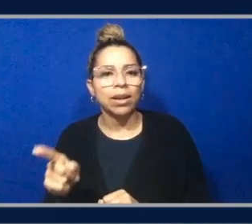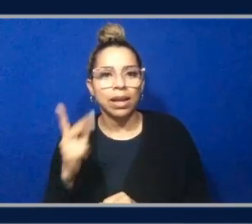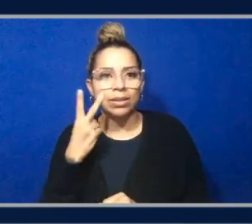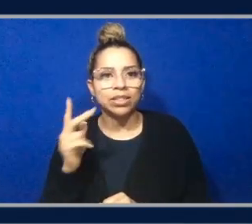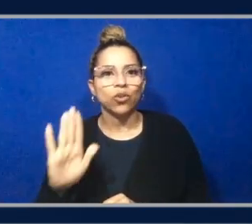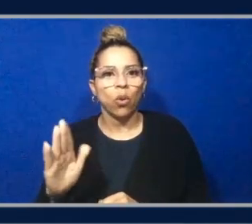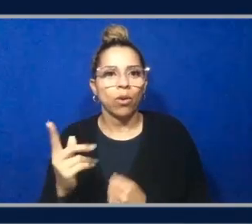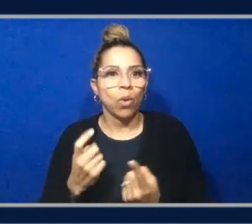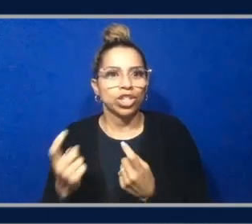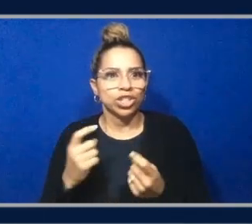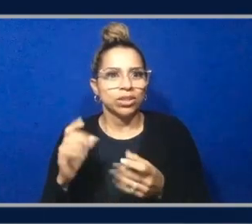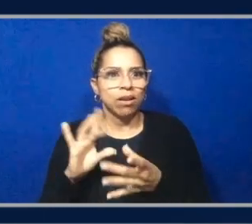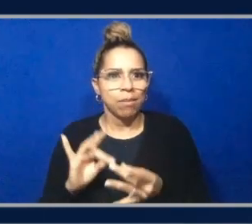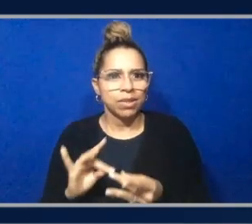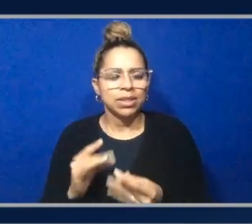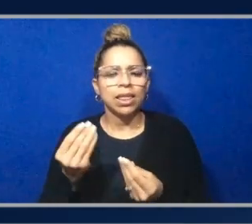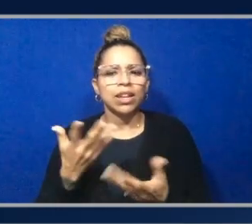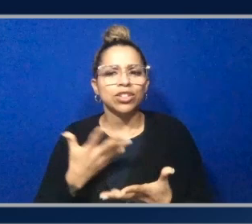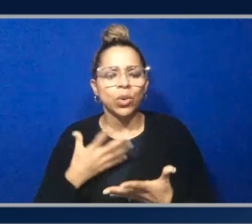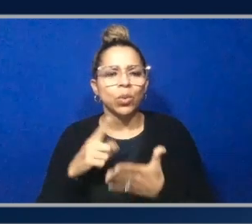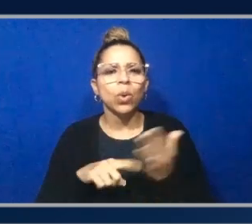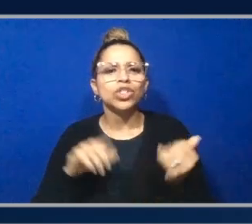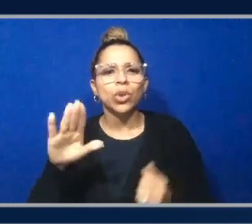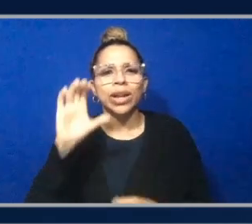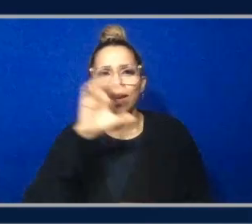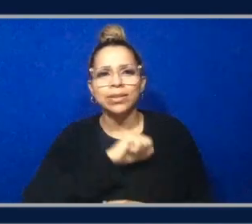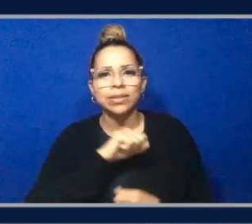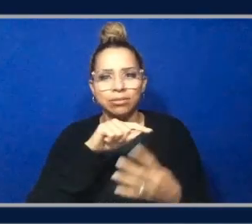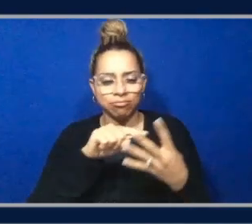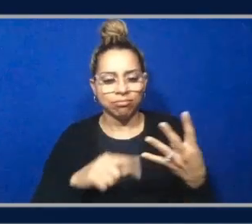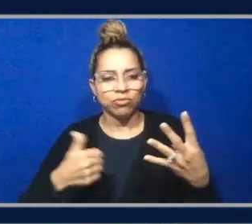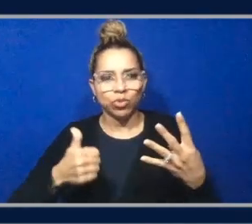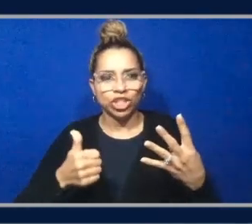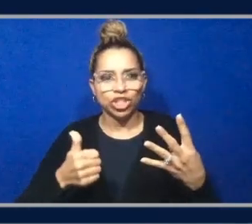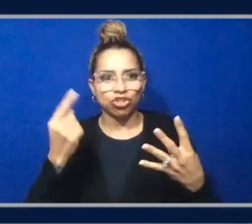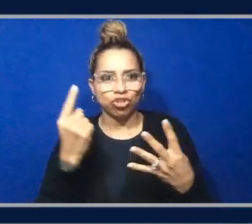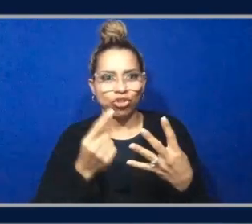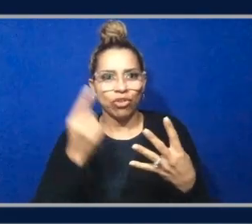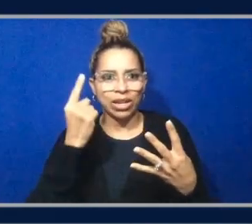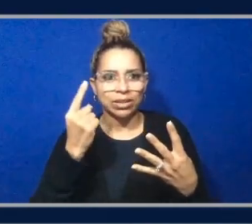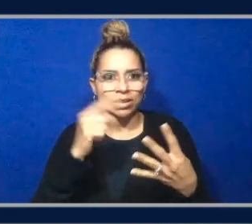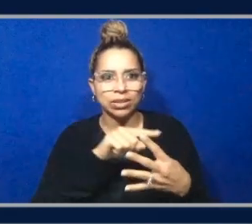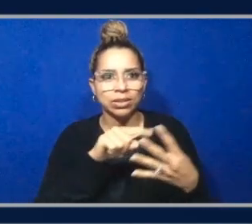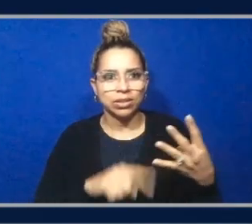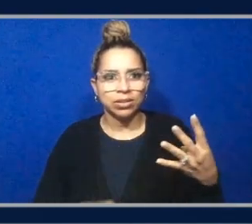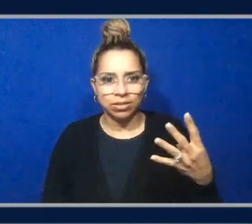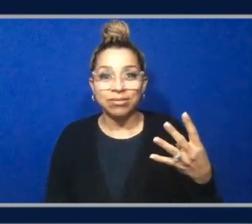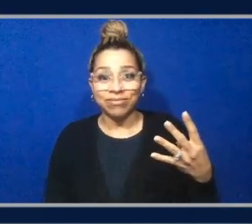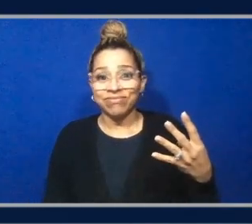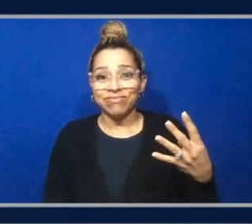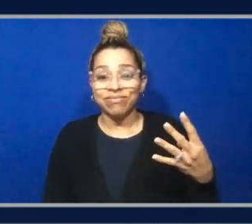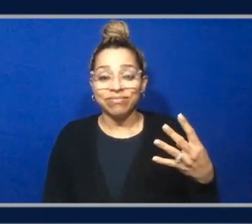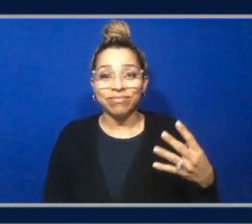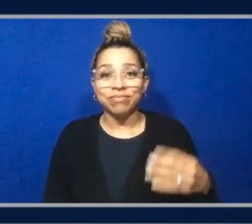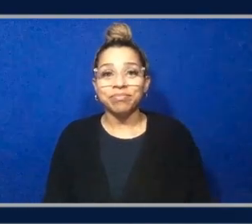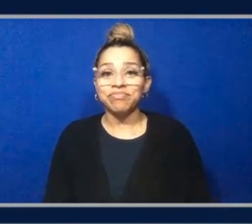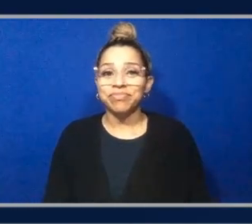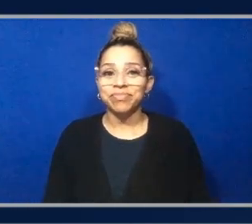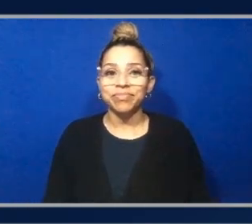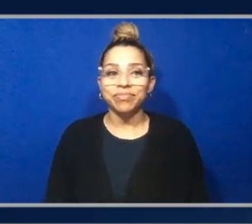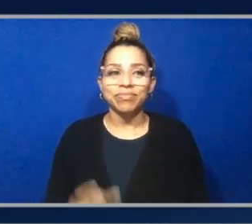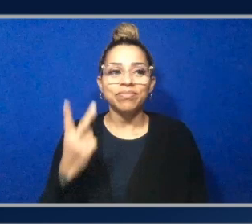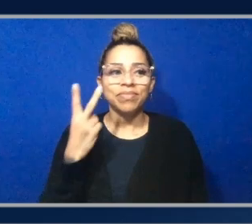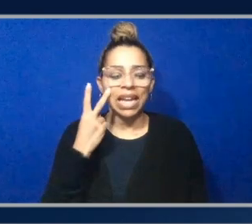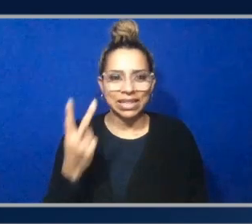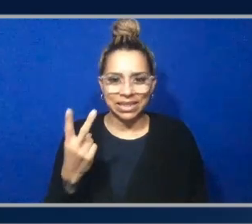your comments. Let us know what your guess is for which one of these four options is correct as we continue reading and talking about it. Because I see you, GoGuppie.